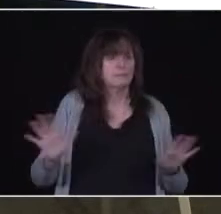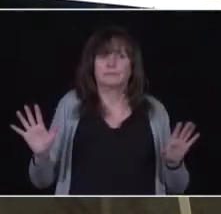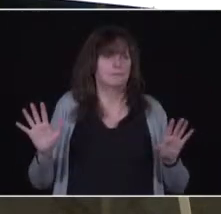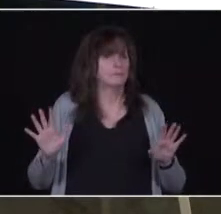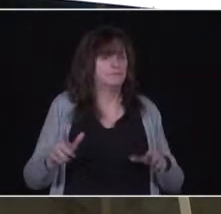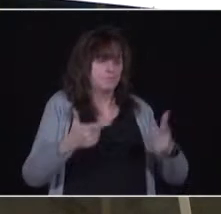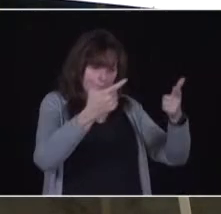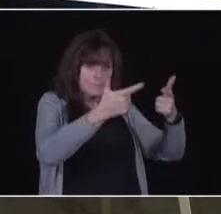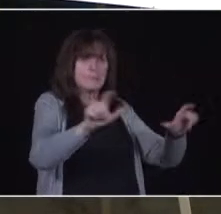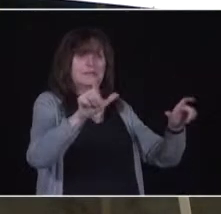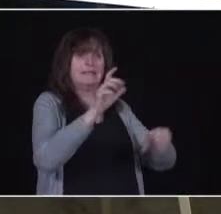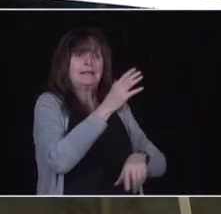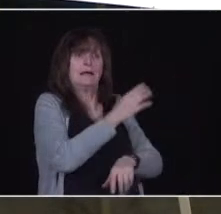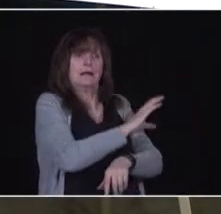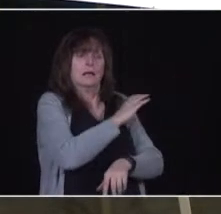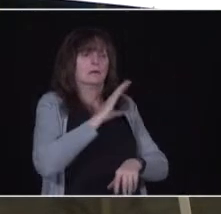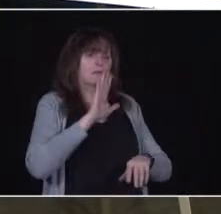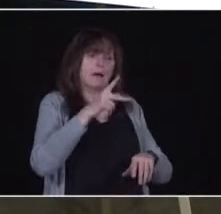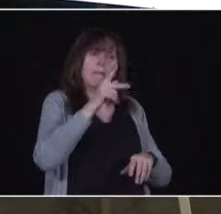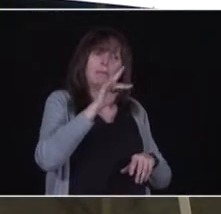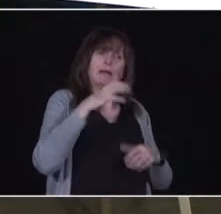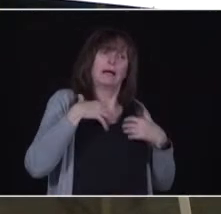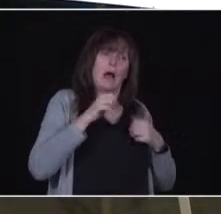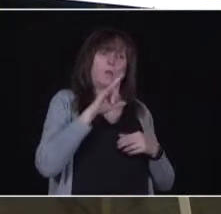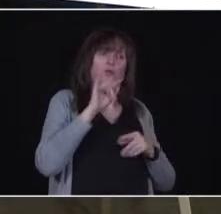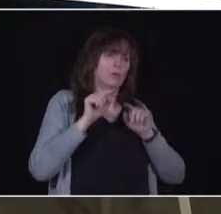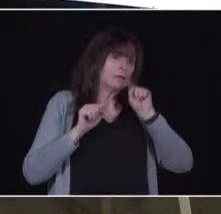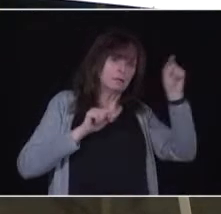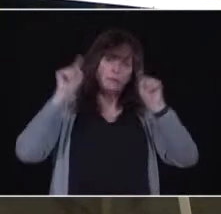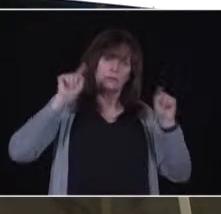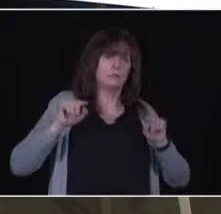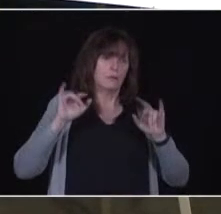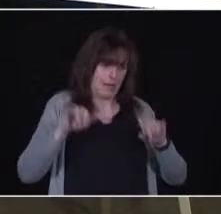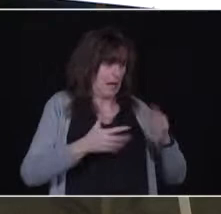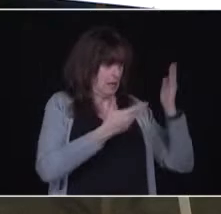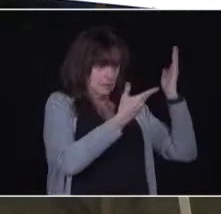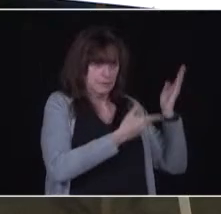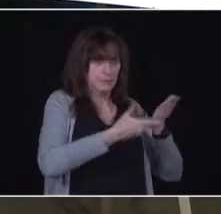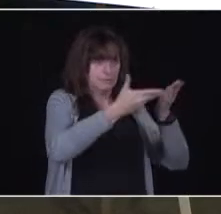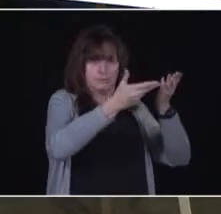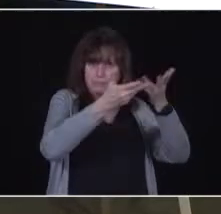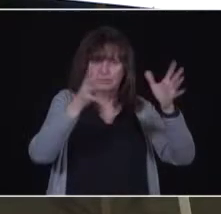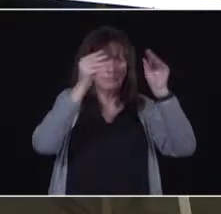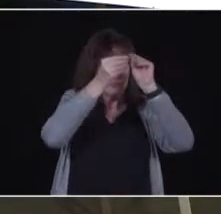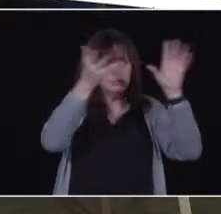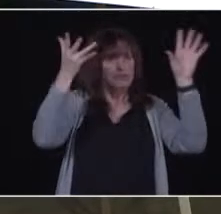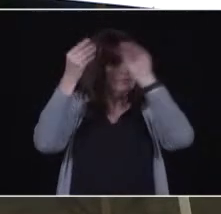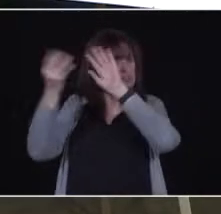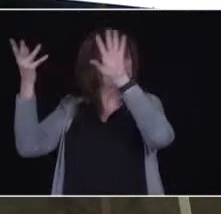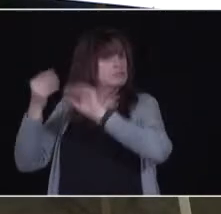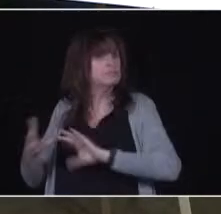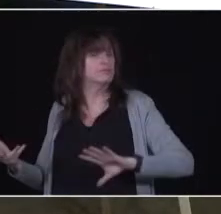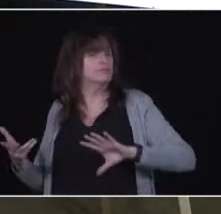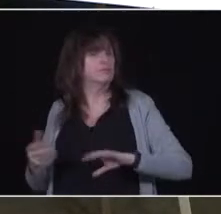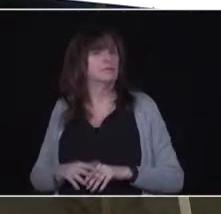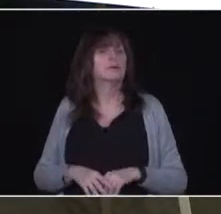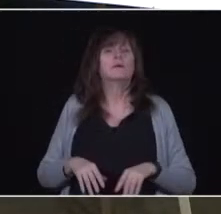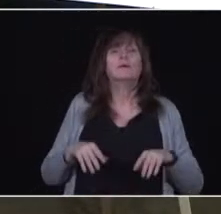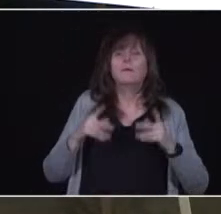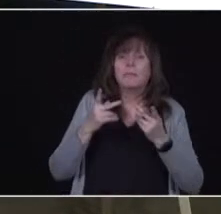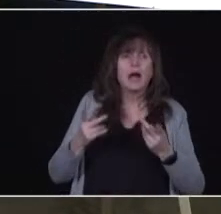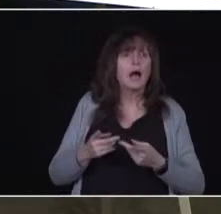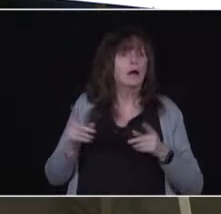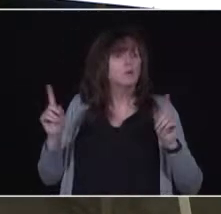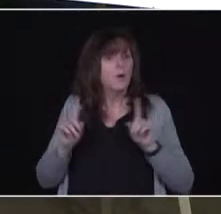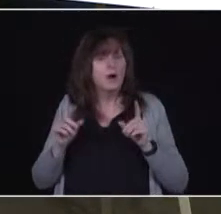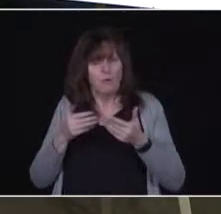their vaccines. And all of those things will be close to where you live based on your postal code. So I'm not sure how much more specific I can